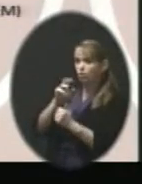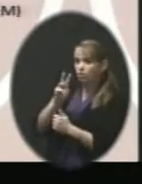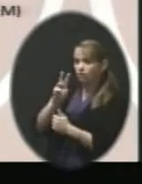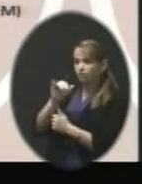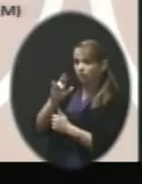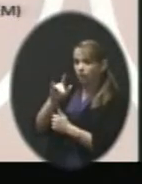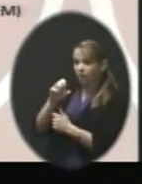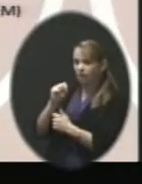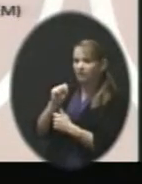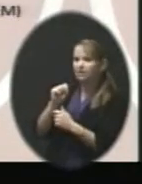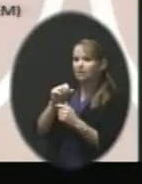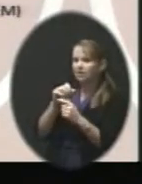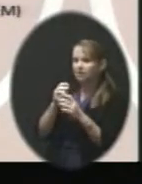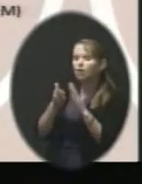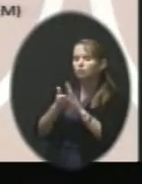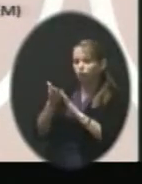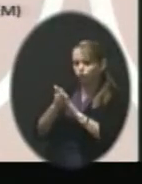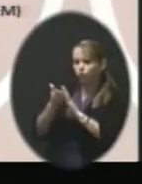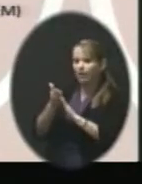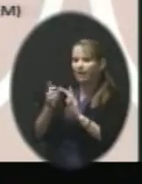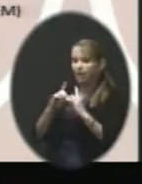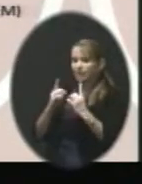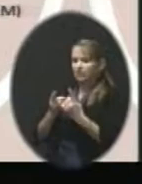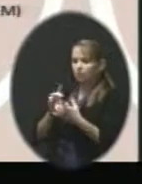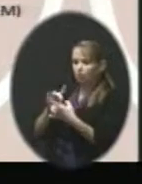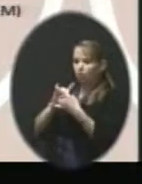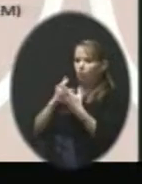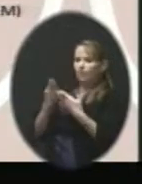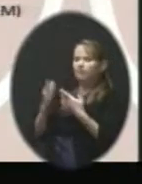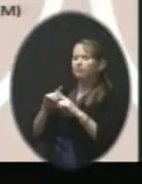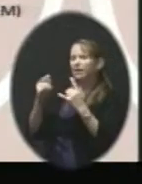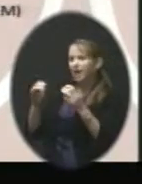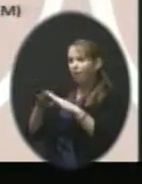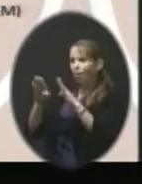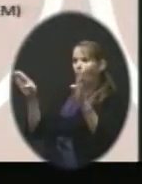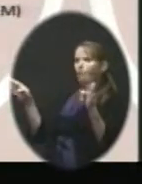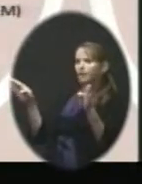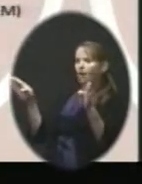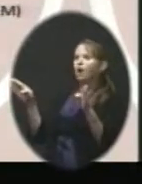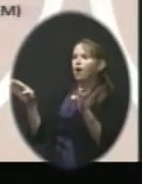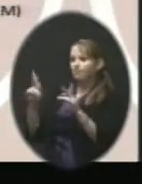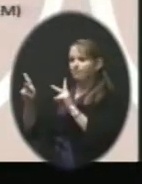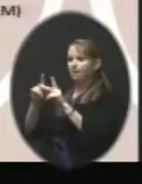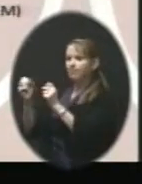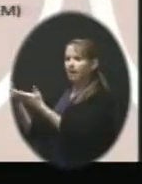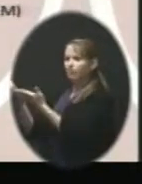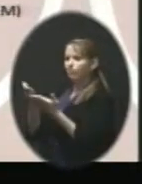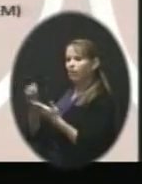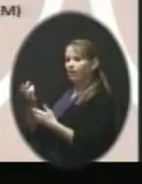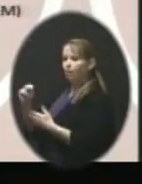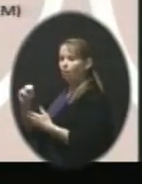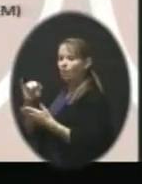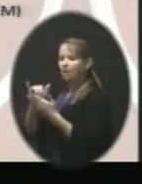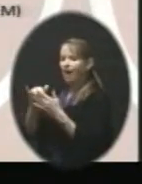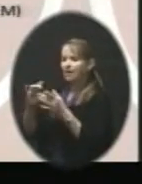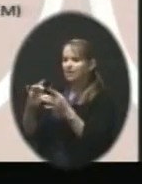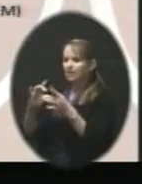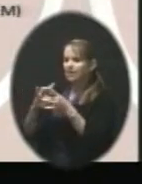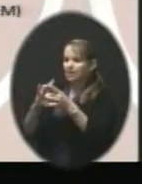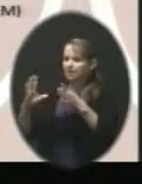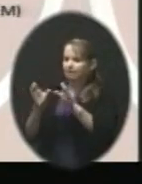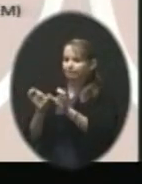district owned devices but we have now opened up the bring your own device network and that is segmented so that we don't have any